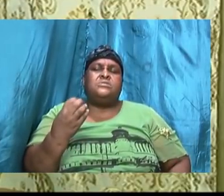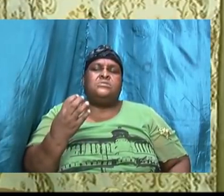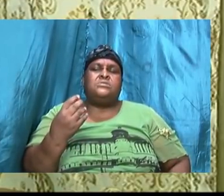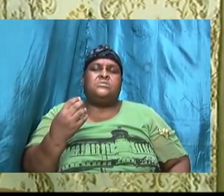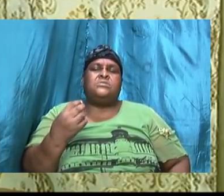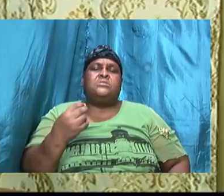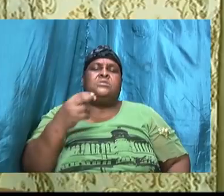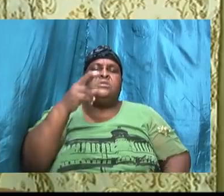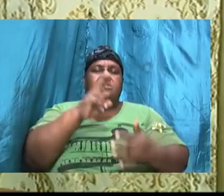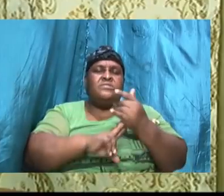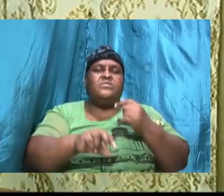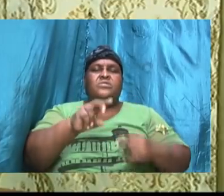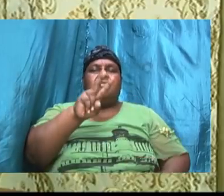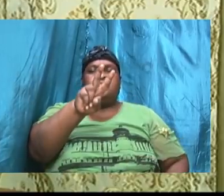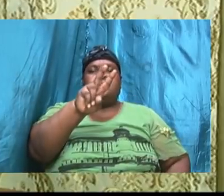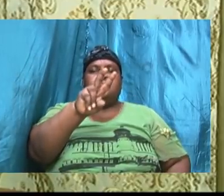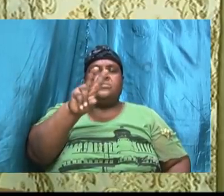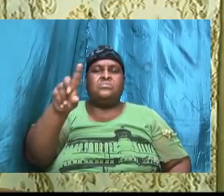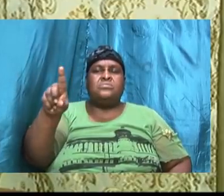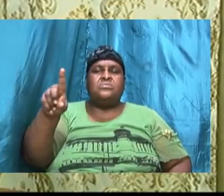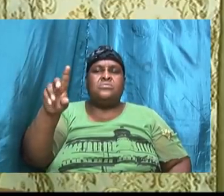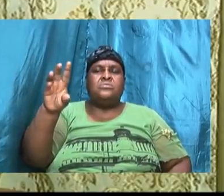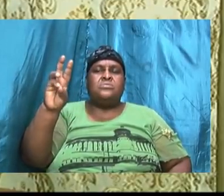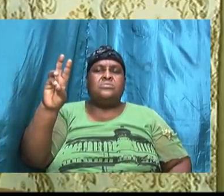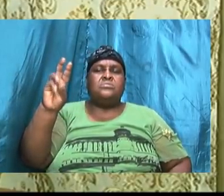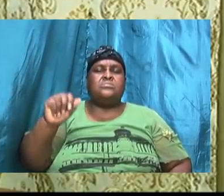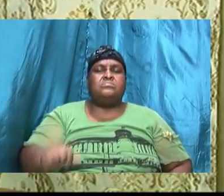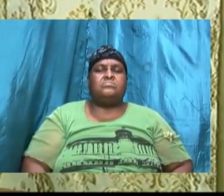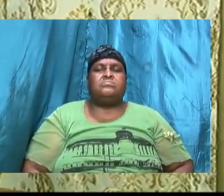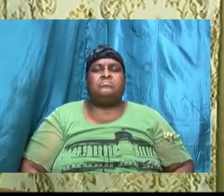verses 2 to 6 and we'll be reading it again